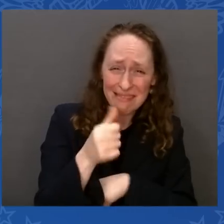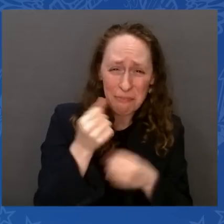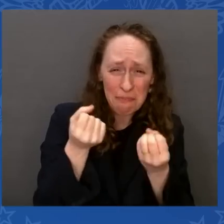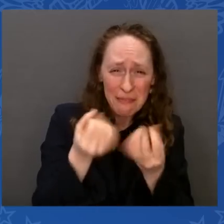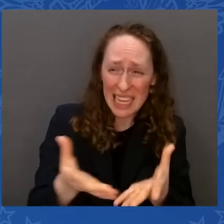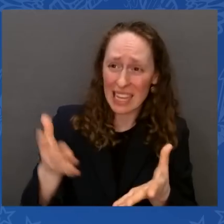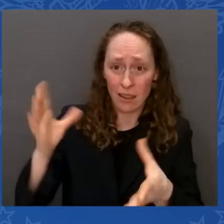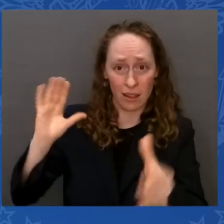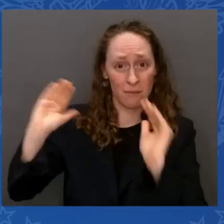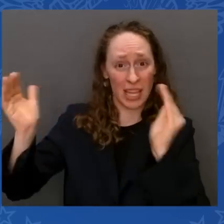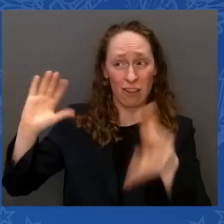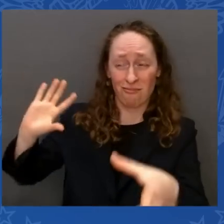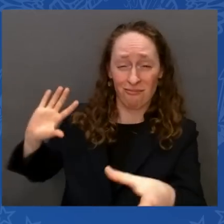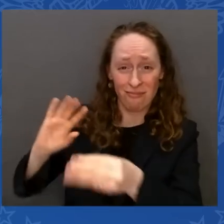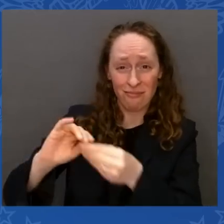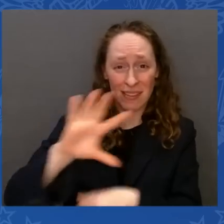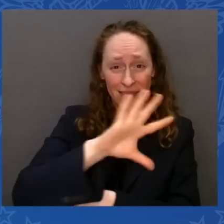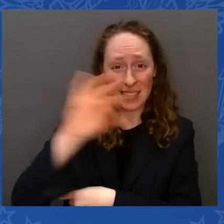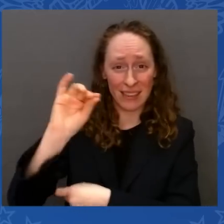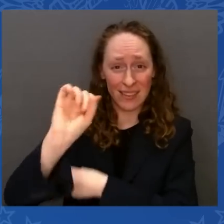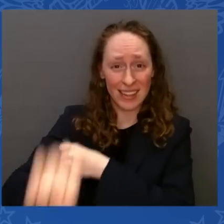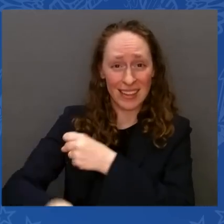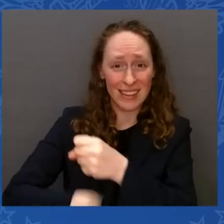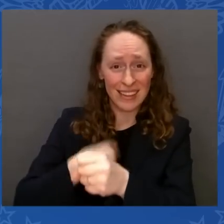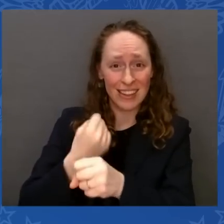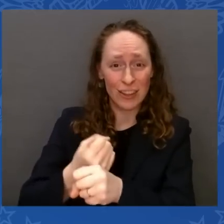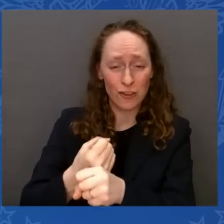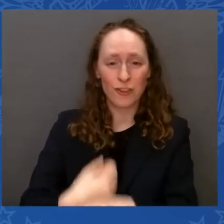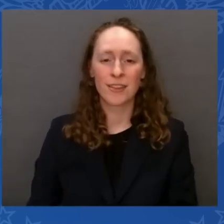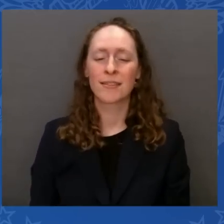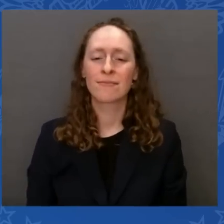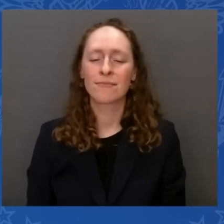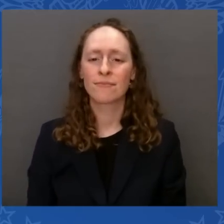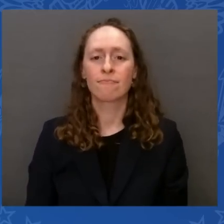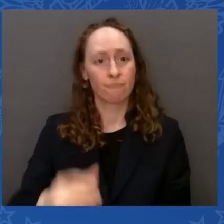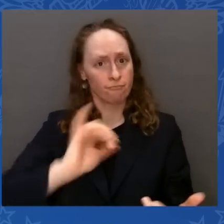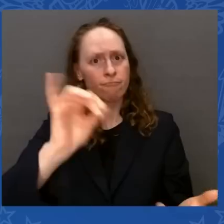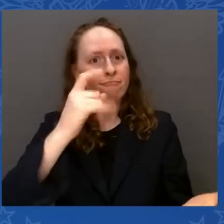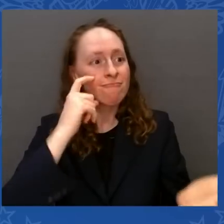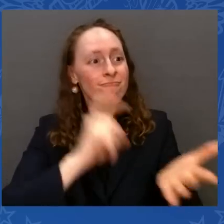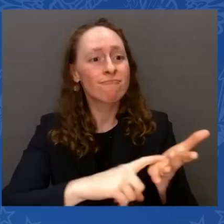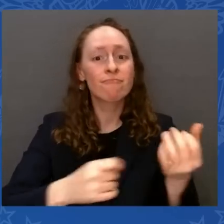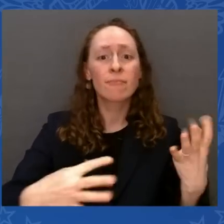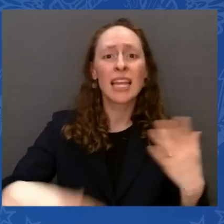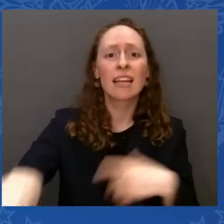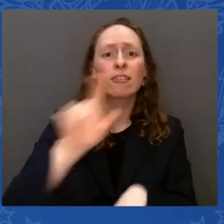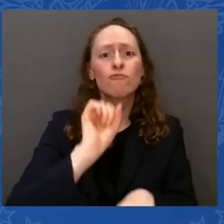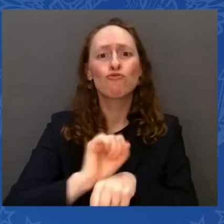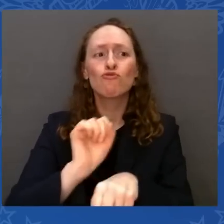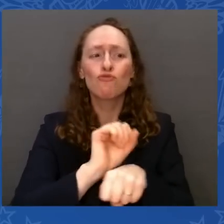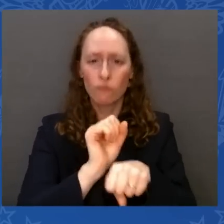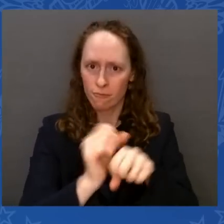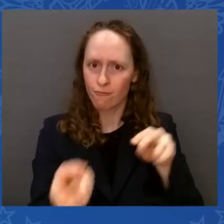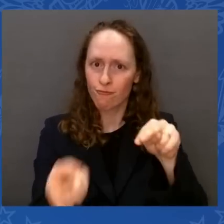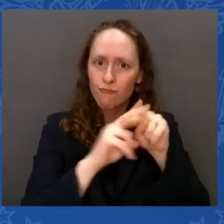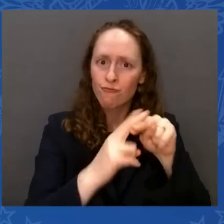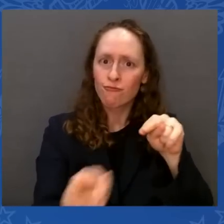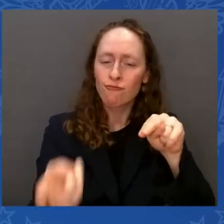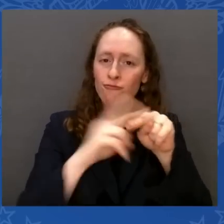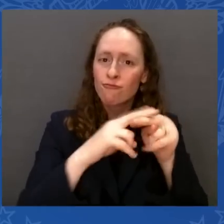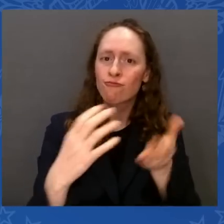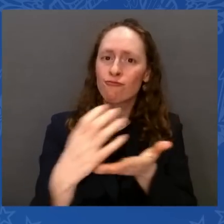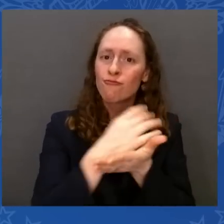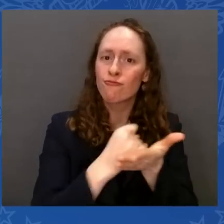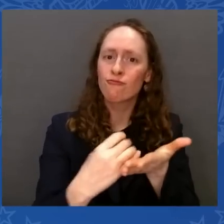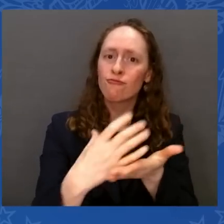Americans. The Biden economy has experienced record small business creation and the